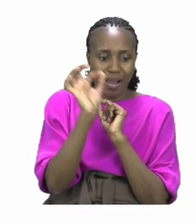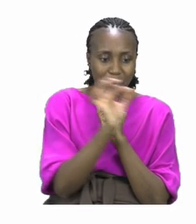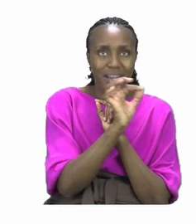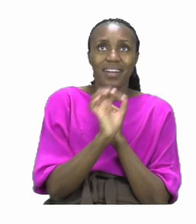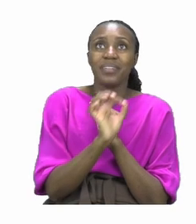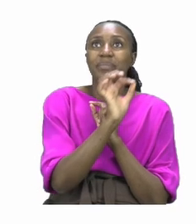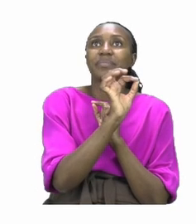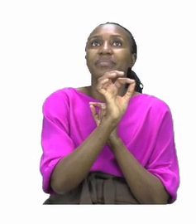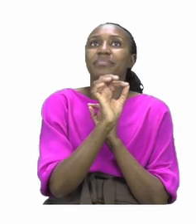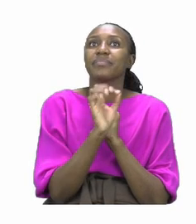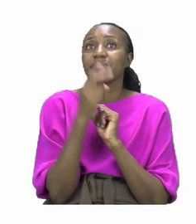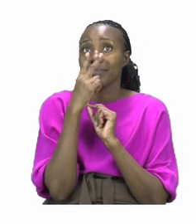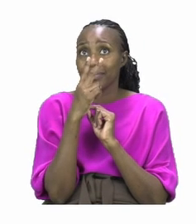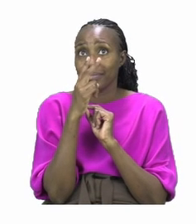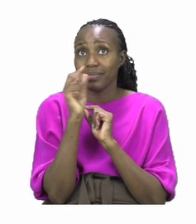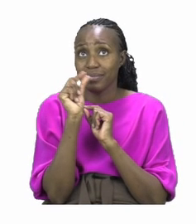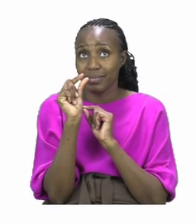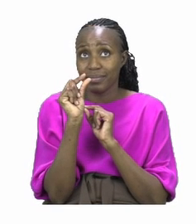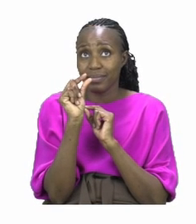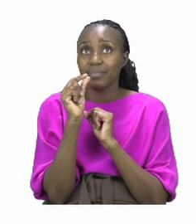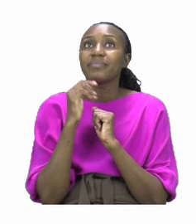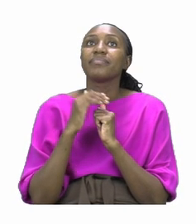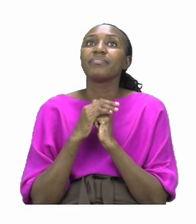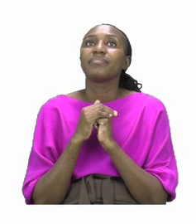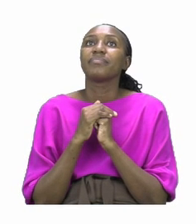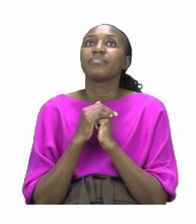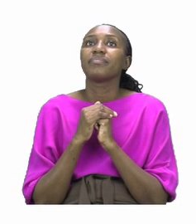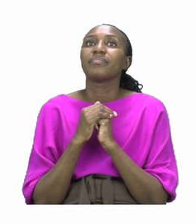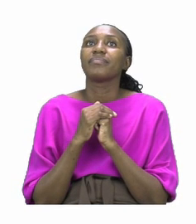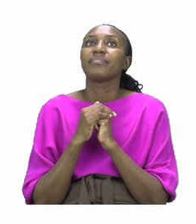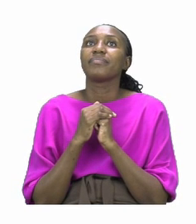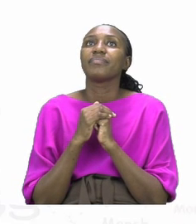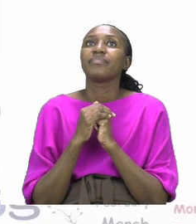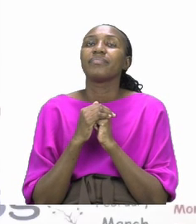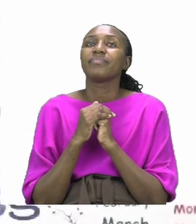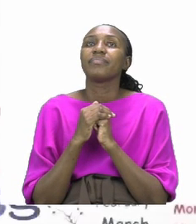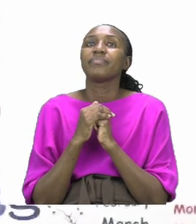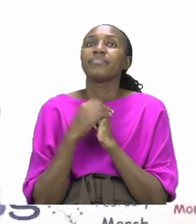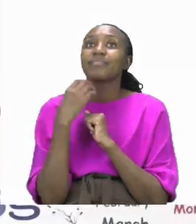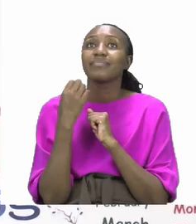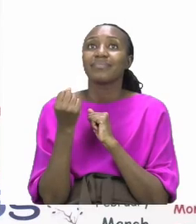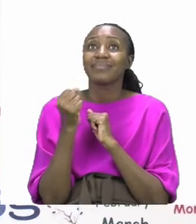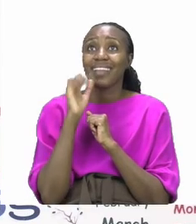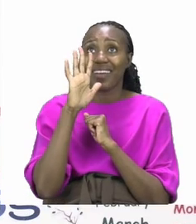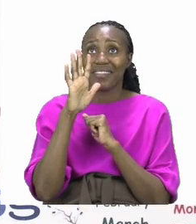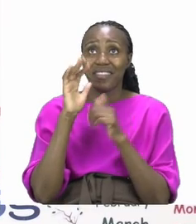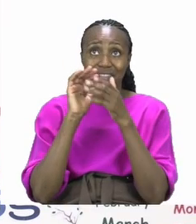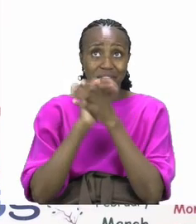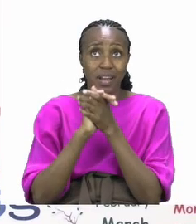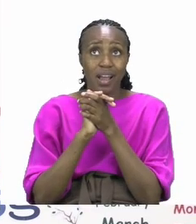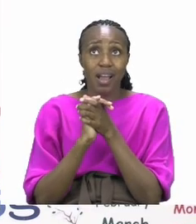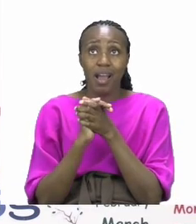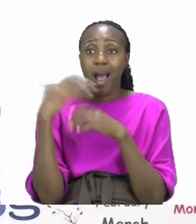try and do a few of them together on the board. Now I have five friends who are waiting for